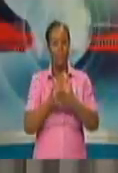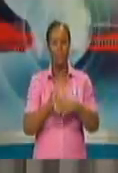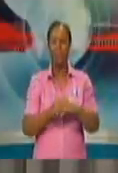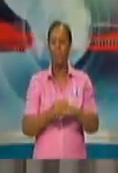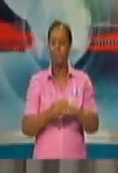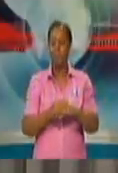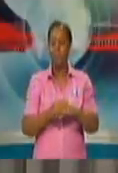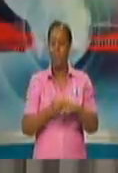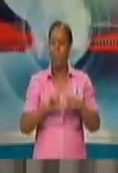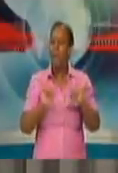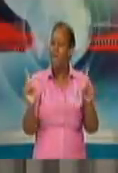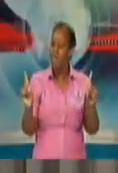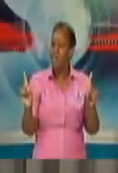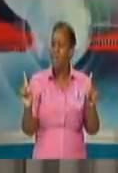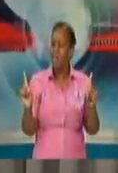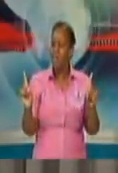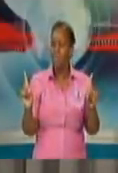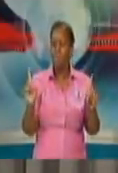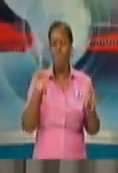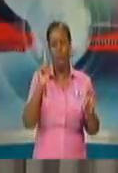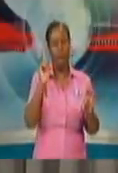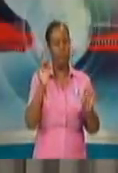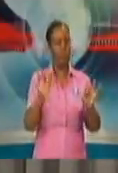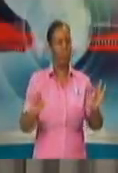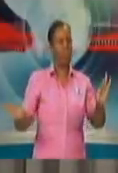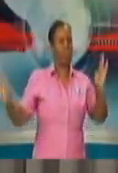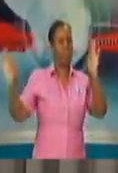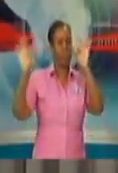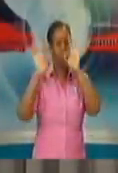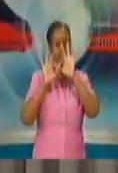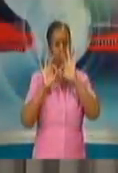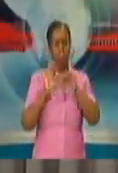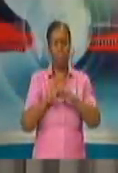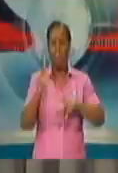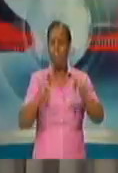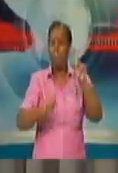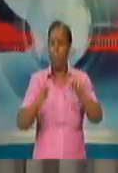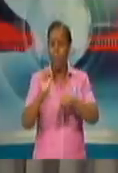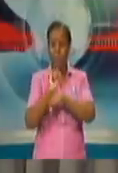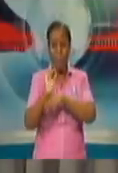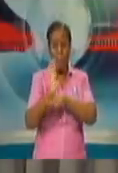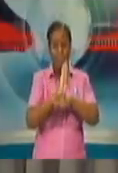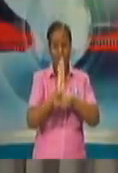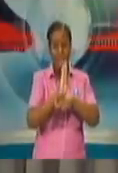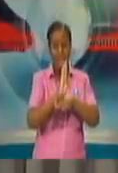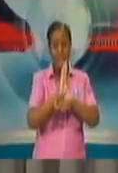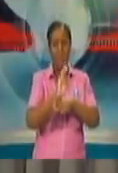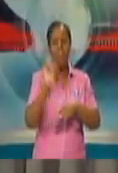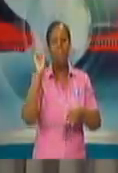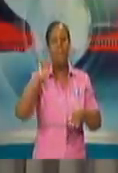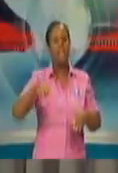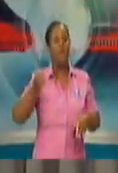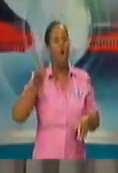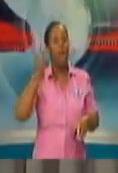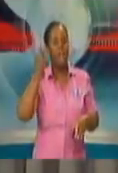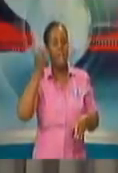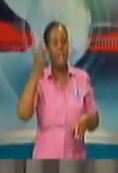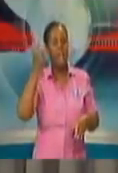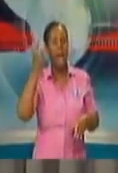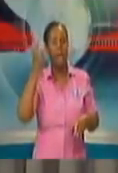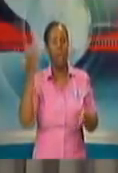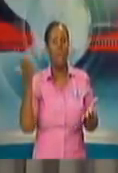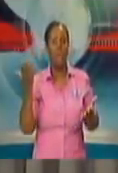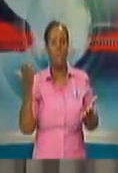is, it has not, and business people need to understand this, it has not eliminated the underlying dangers of the virus